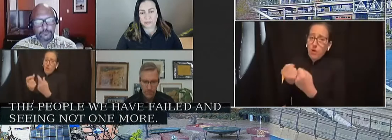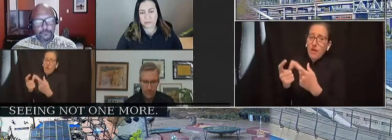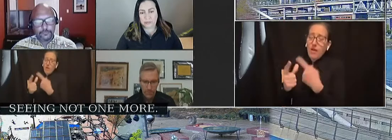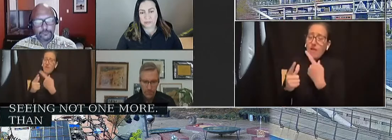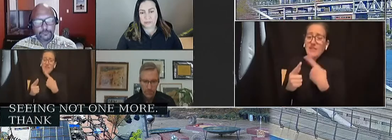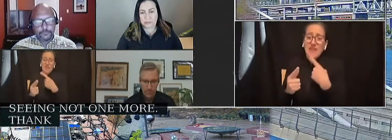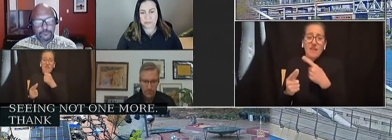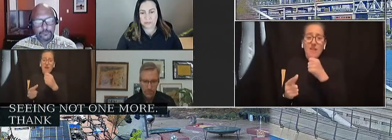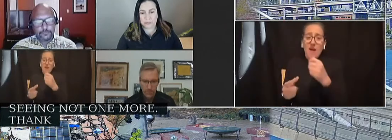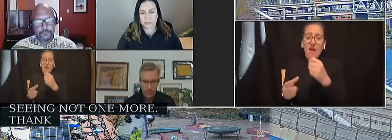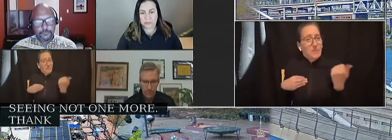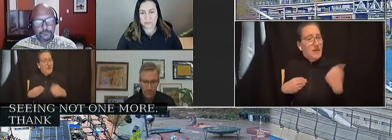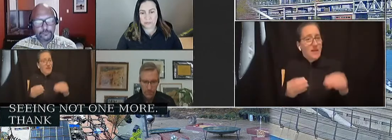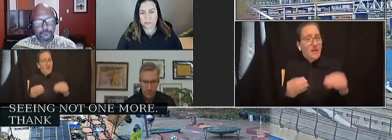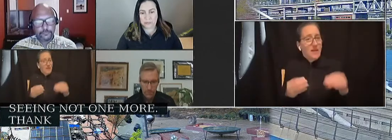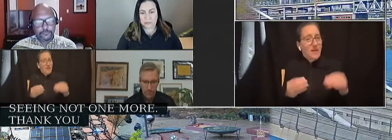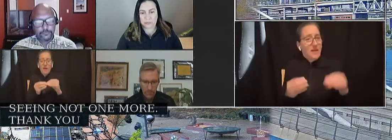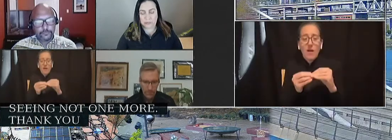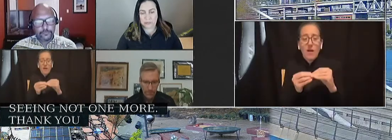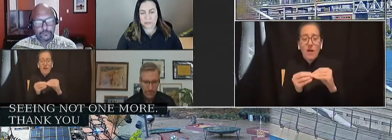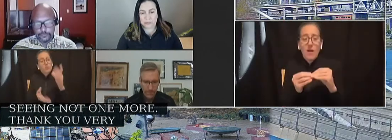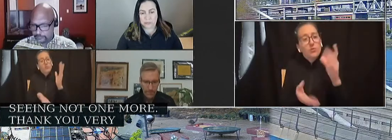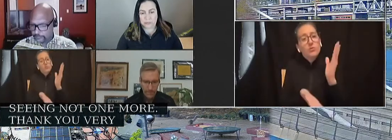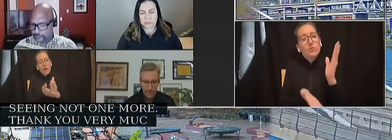Thank you. Next, we have Isaac.